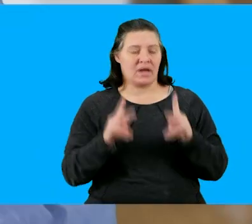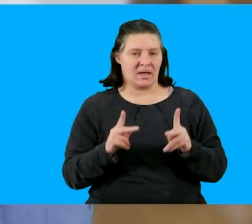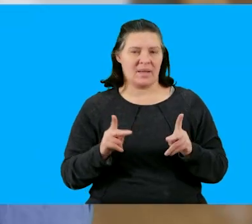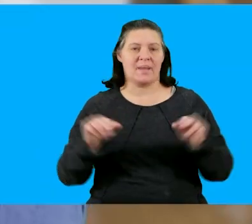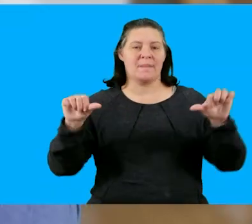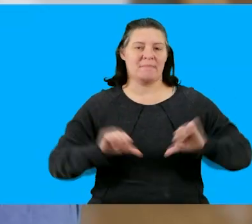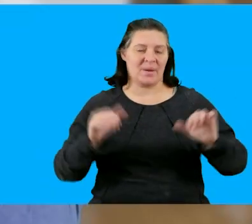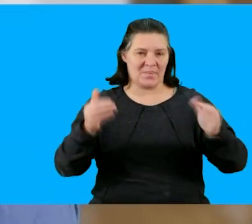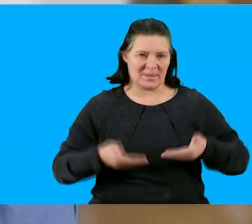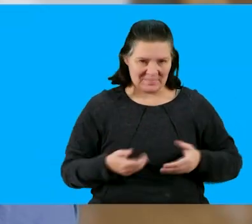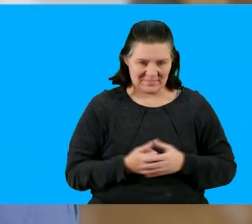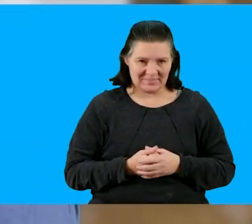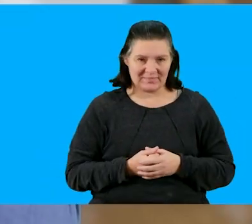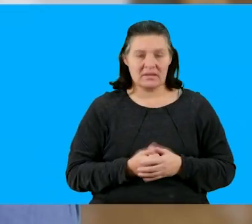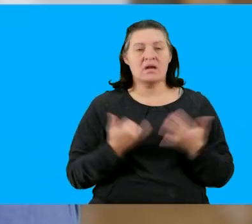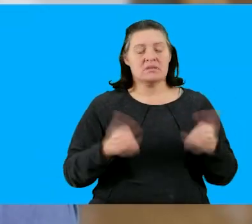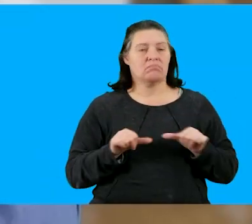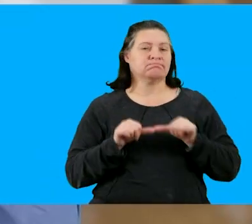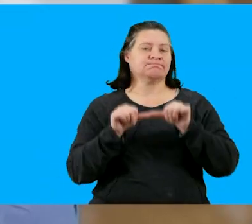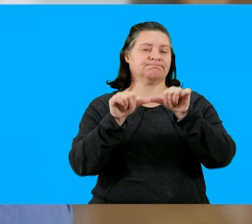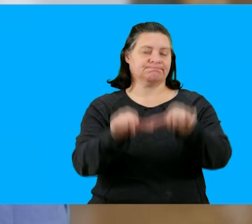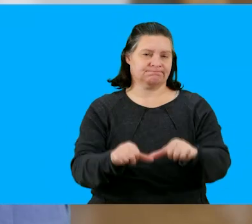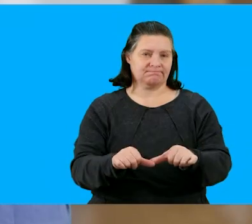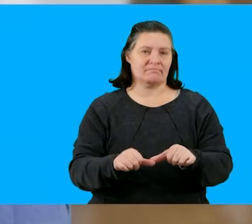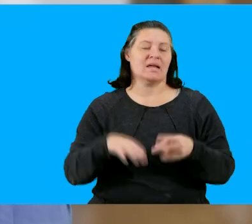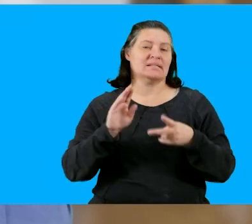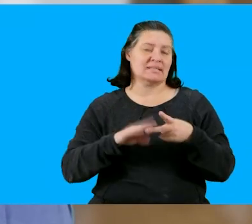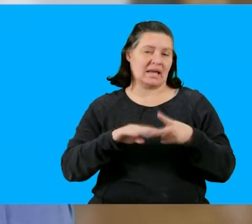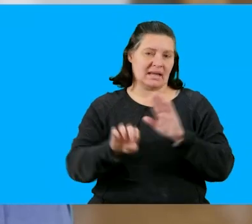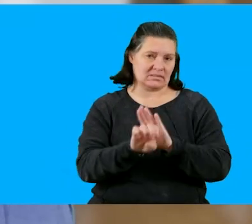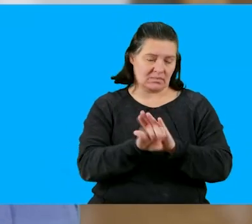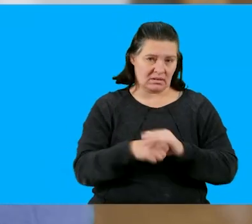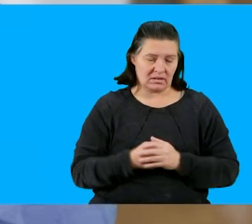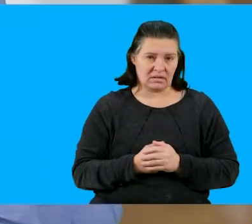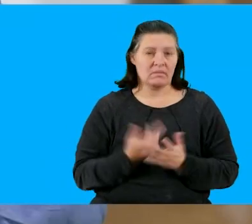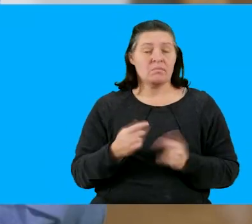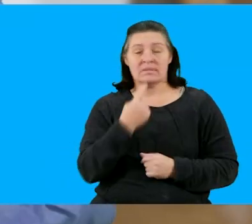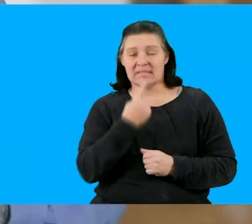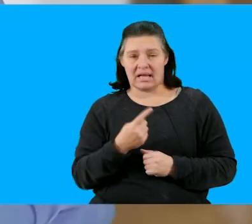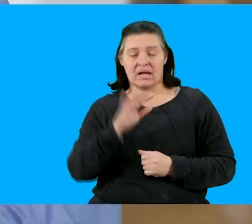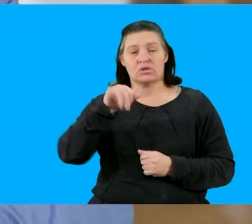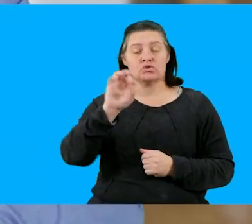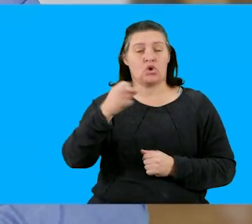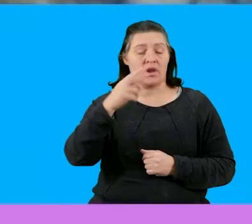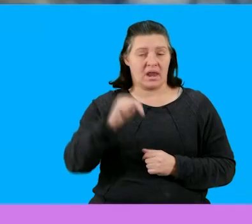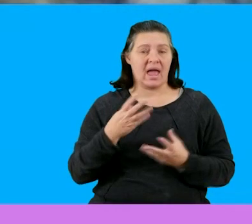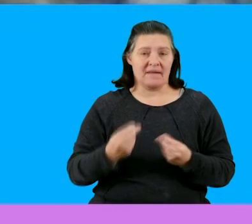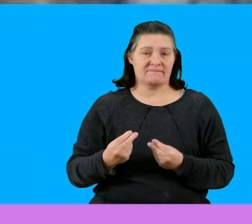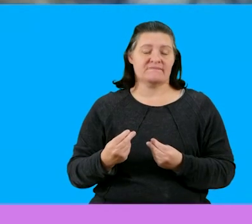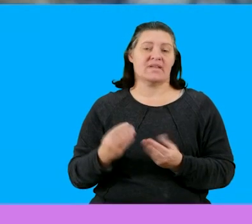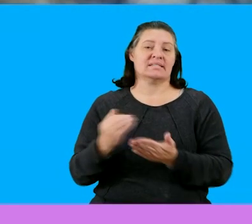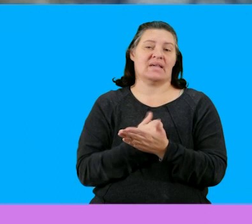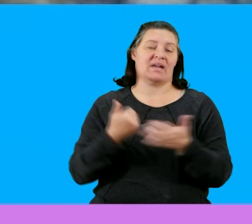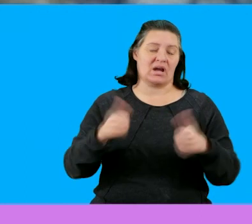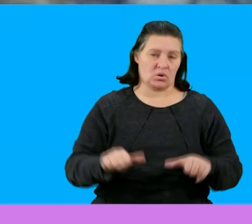okay guys welcome back after that short advert break let us continue with our second example so yeah I'm saying John has a